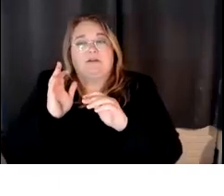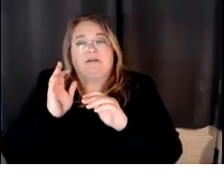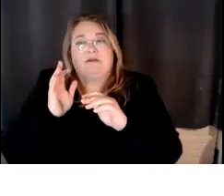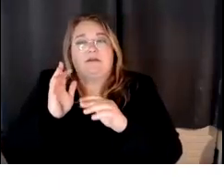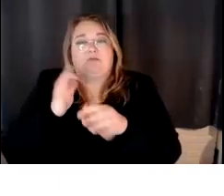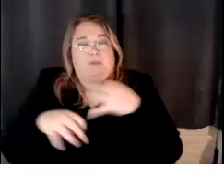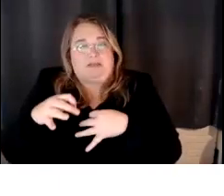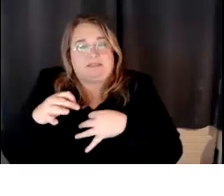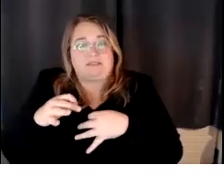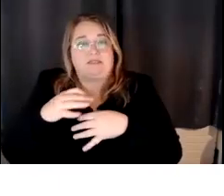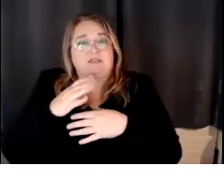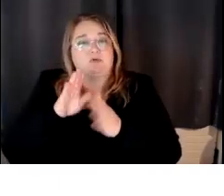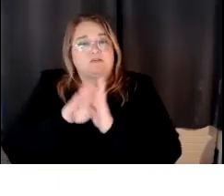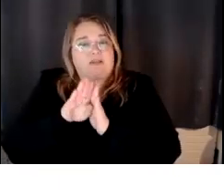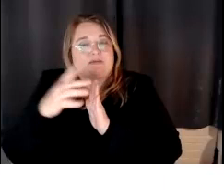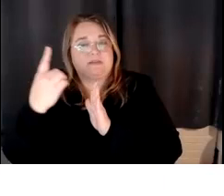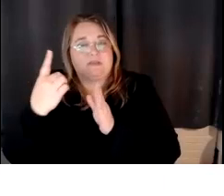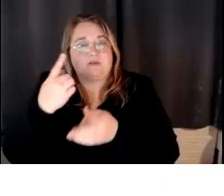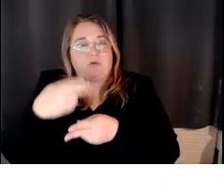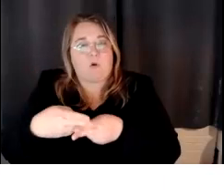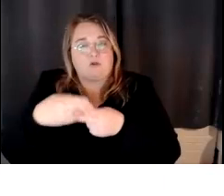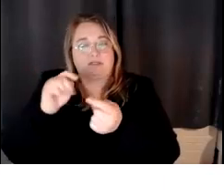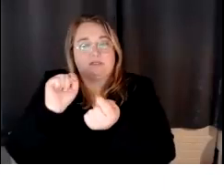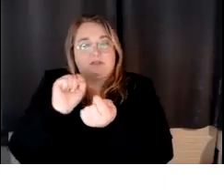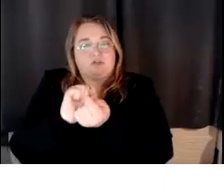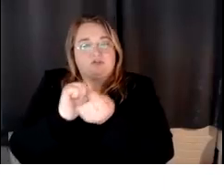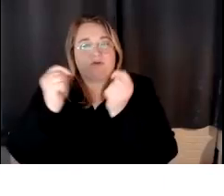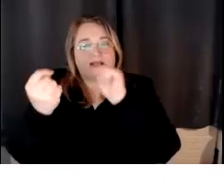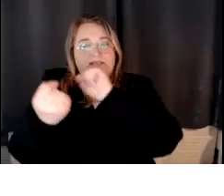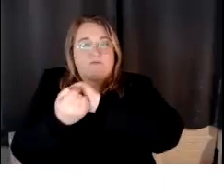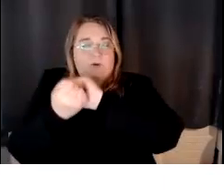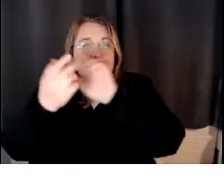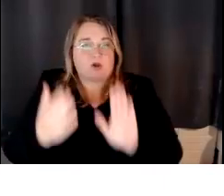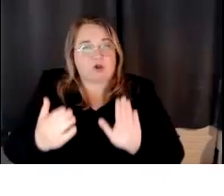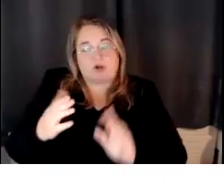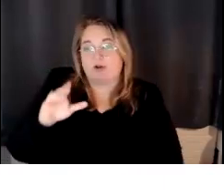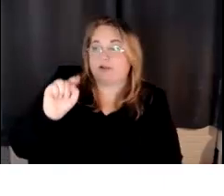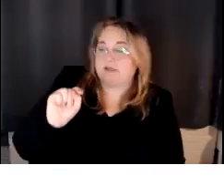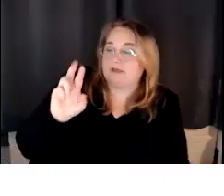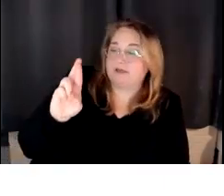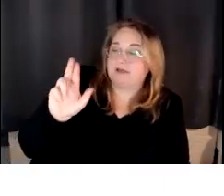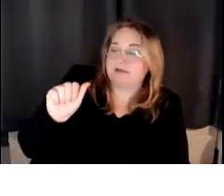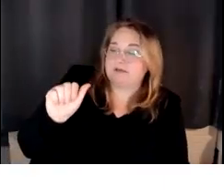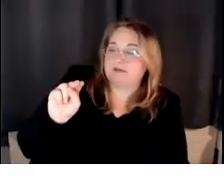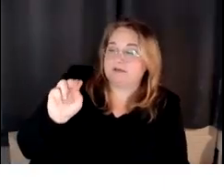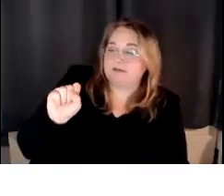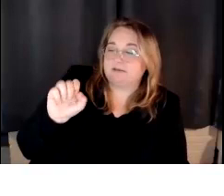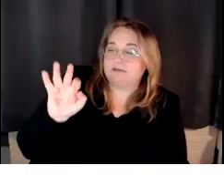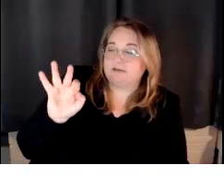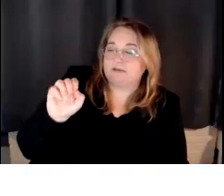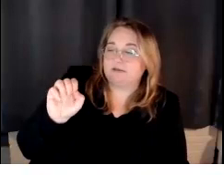transformer, right? So this is what a transformer actually looks like. My favorite